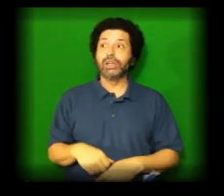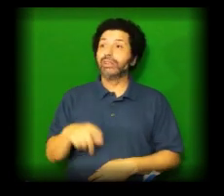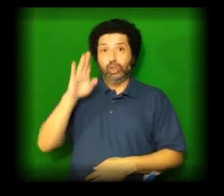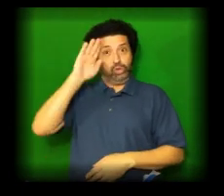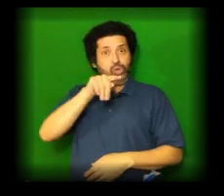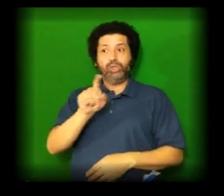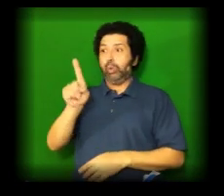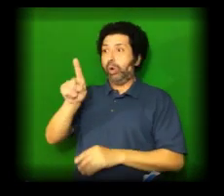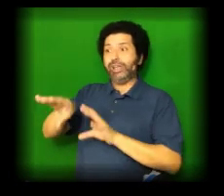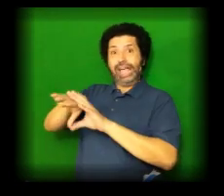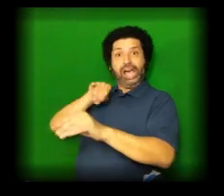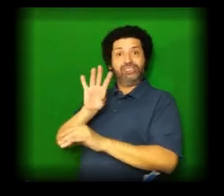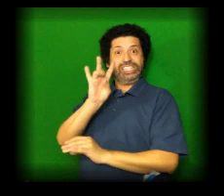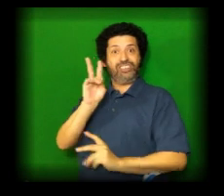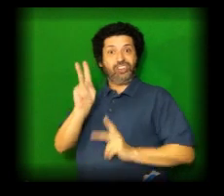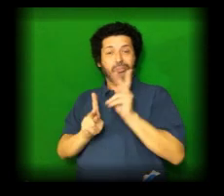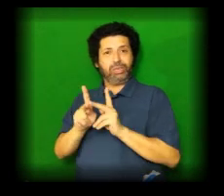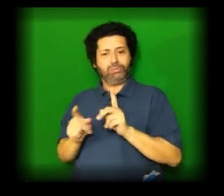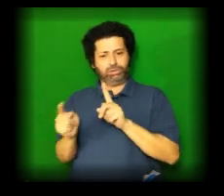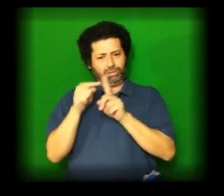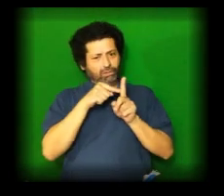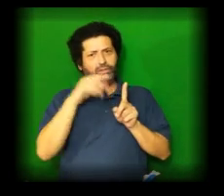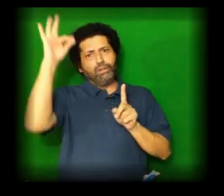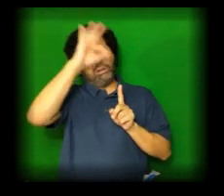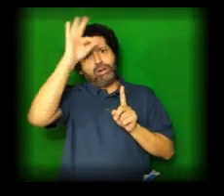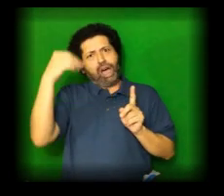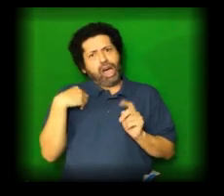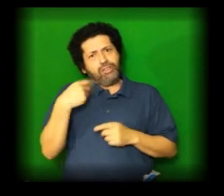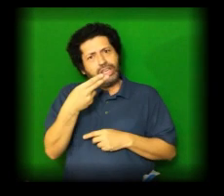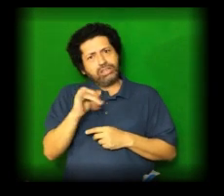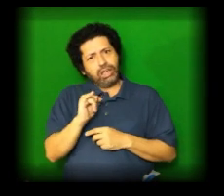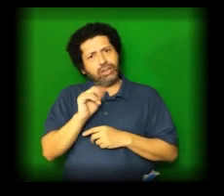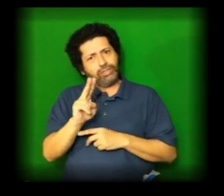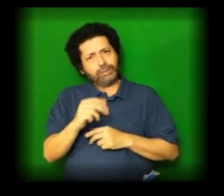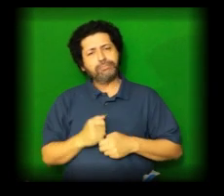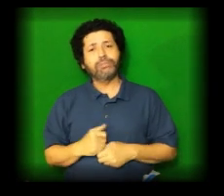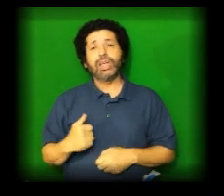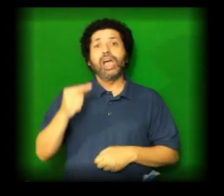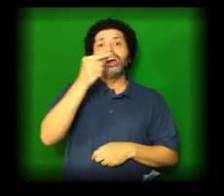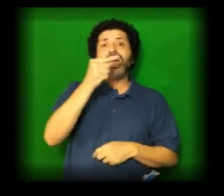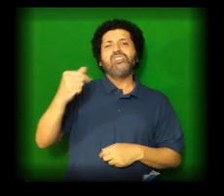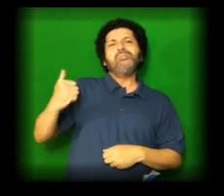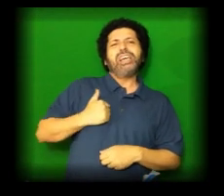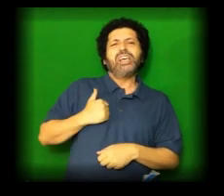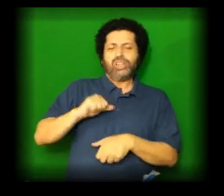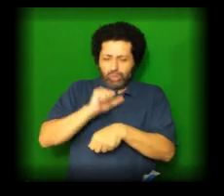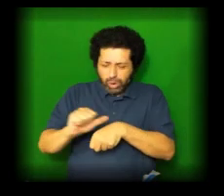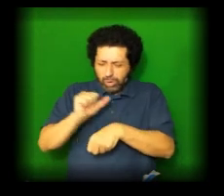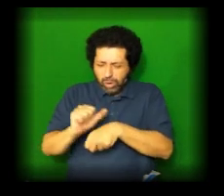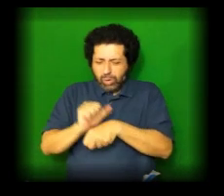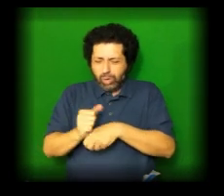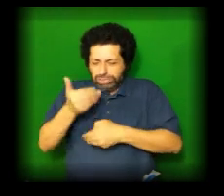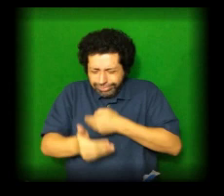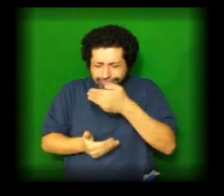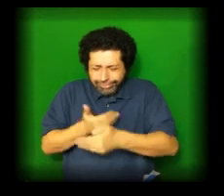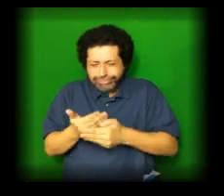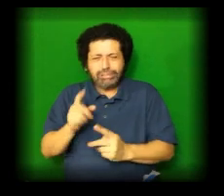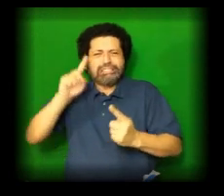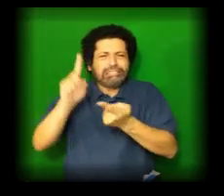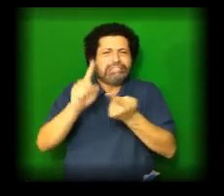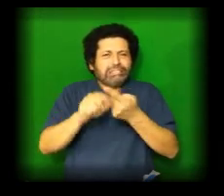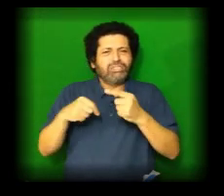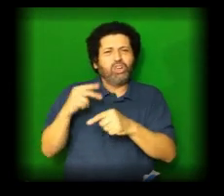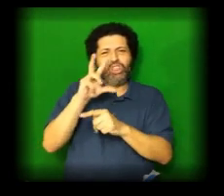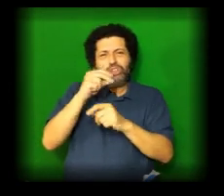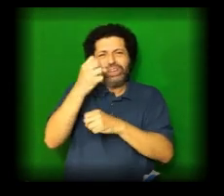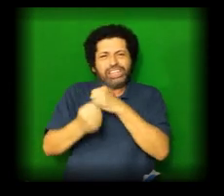seven were unaware of their status. Canada has made significant progress over the past three decades. In